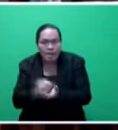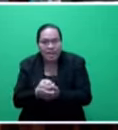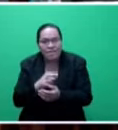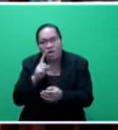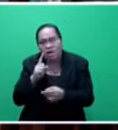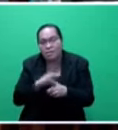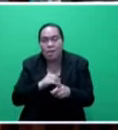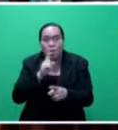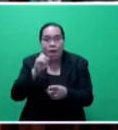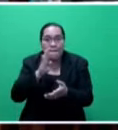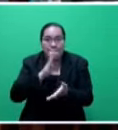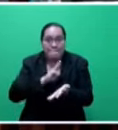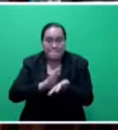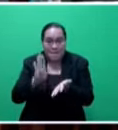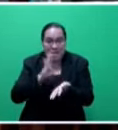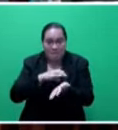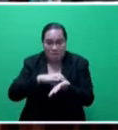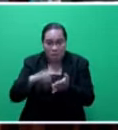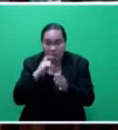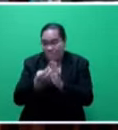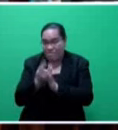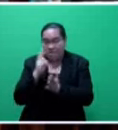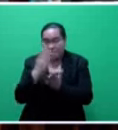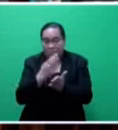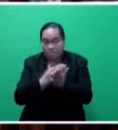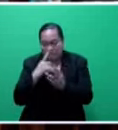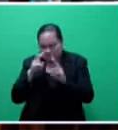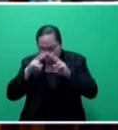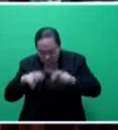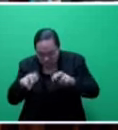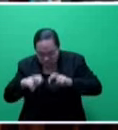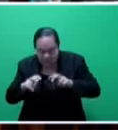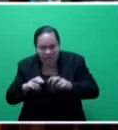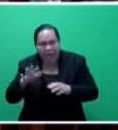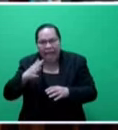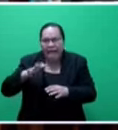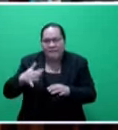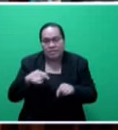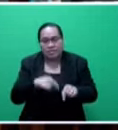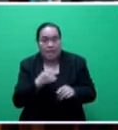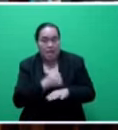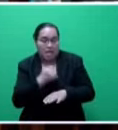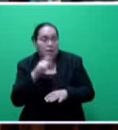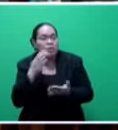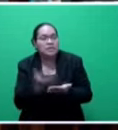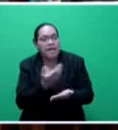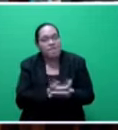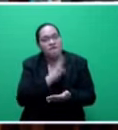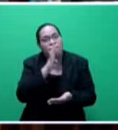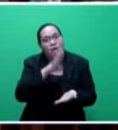$1 billion in the revised budget. And if we work that out, on average, the government is going to save about $4 million